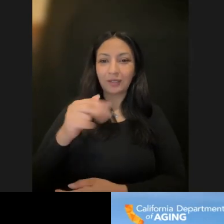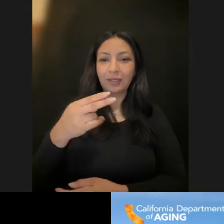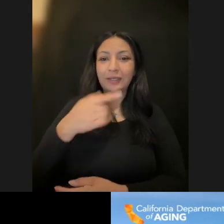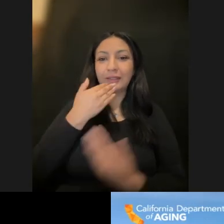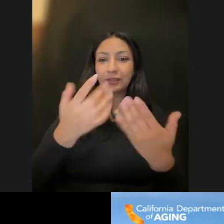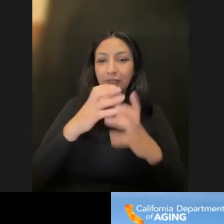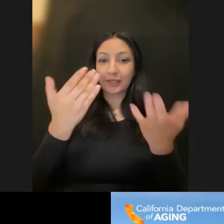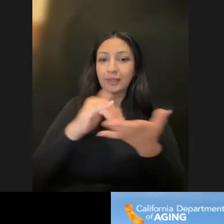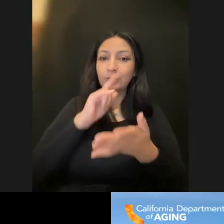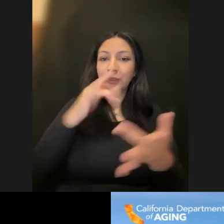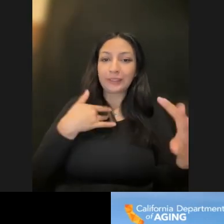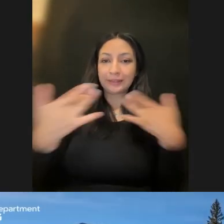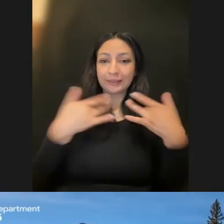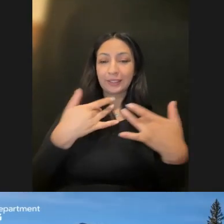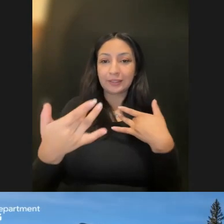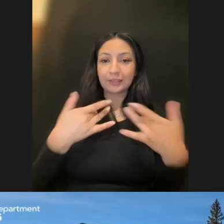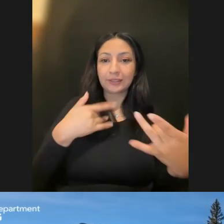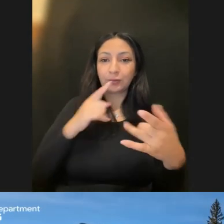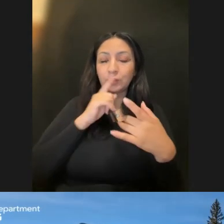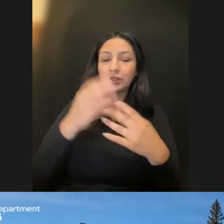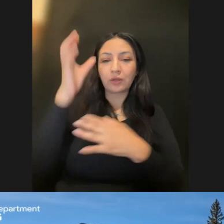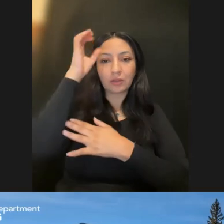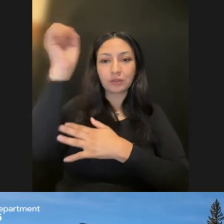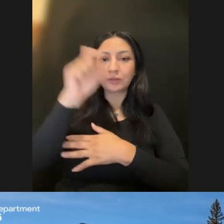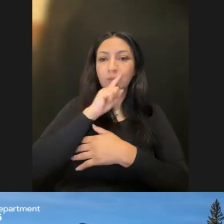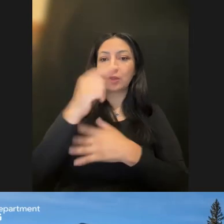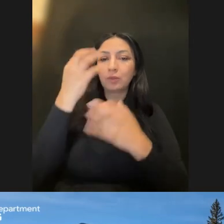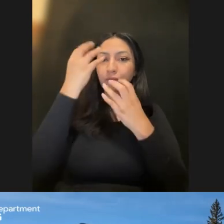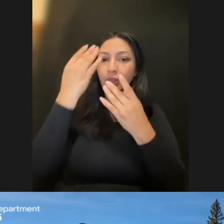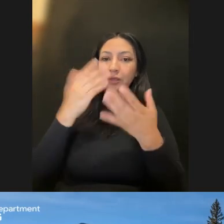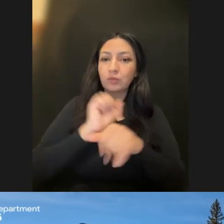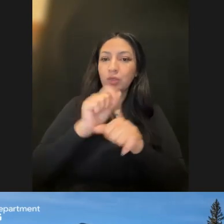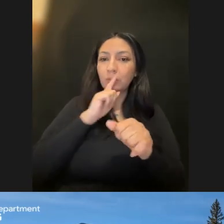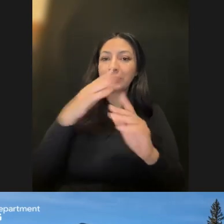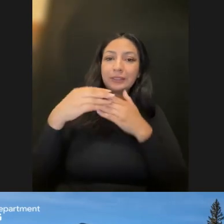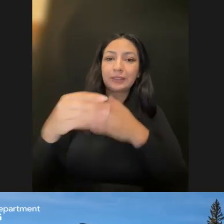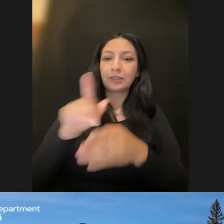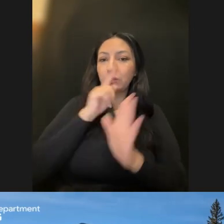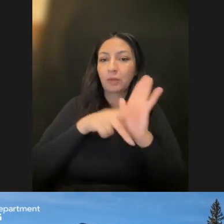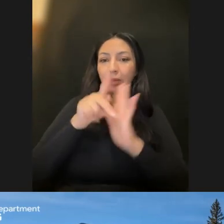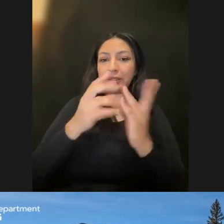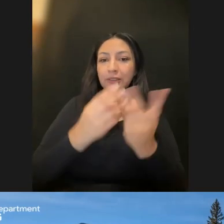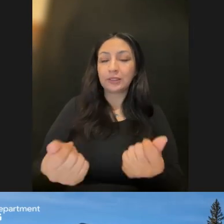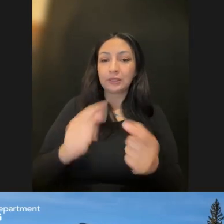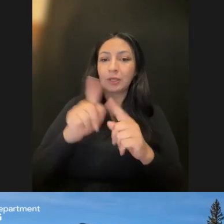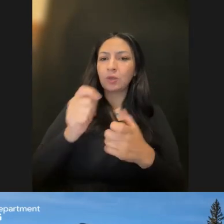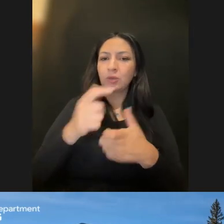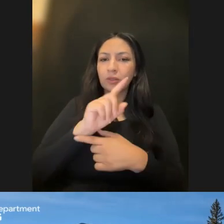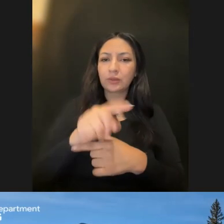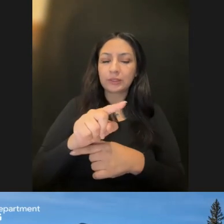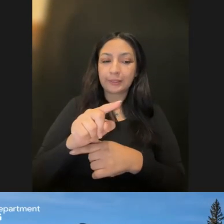just an exciting conceptual framework that might lead towards real policy solutions. A quick question.